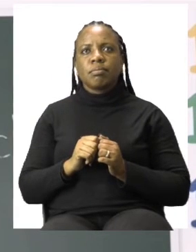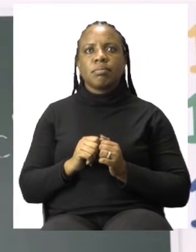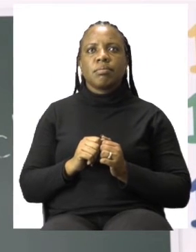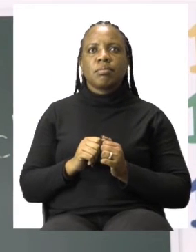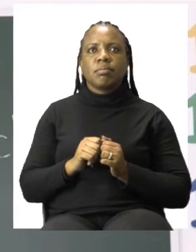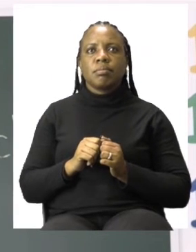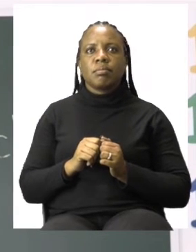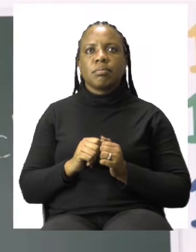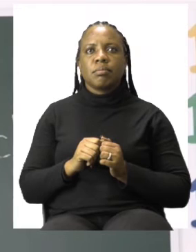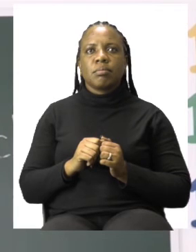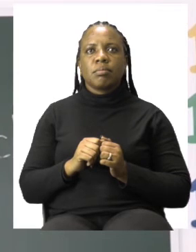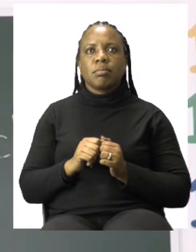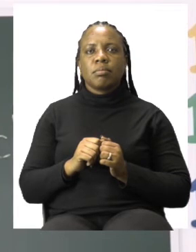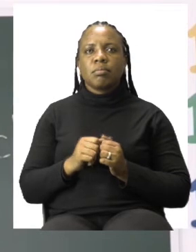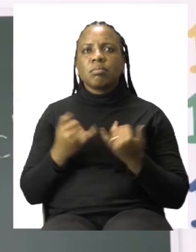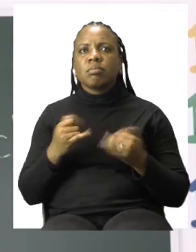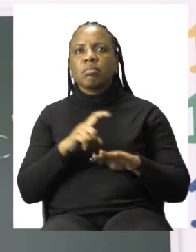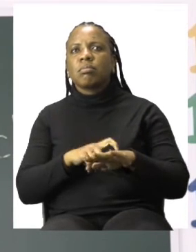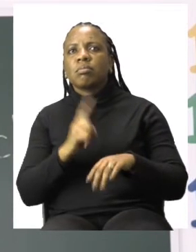What is the time?